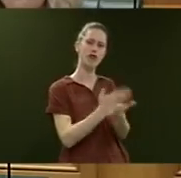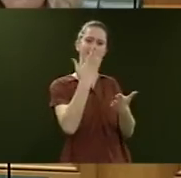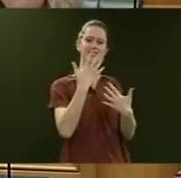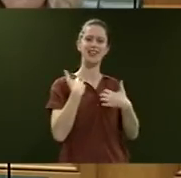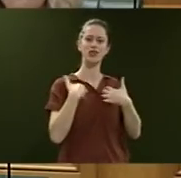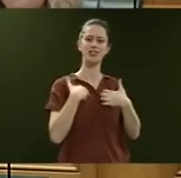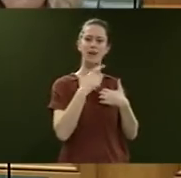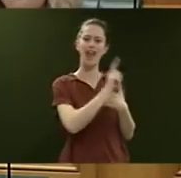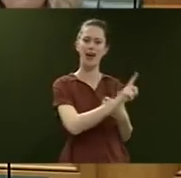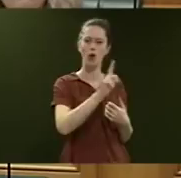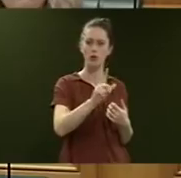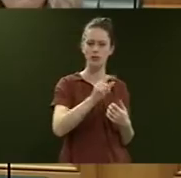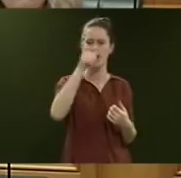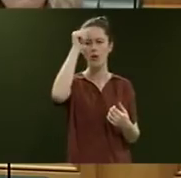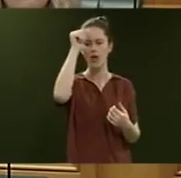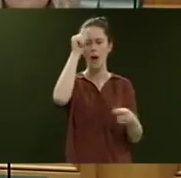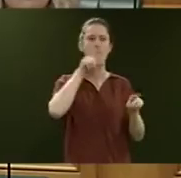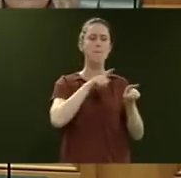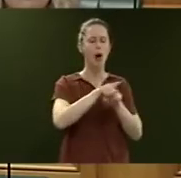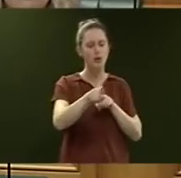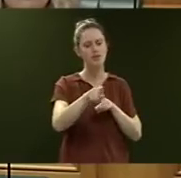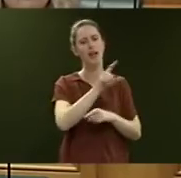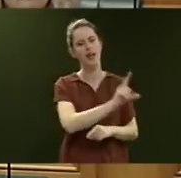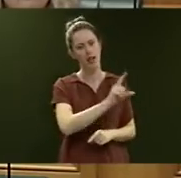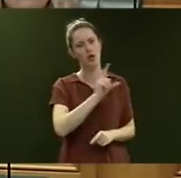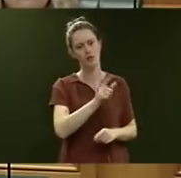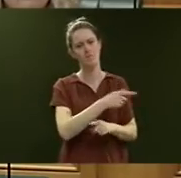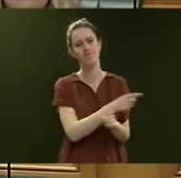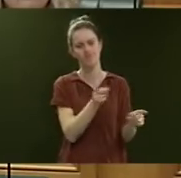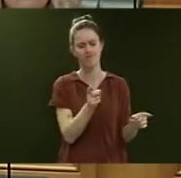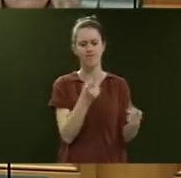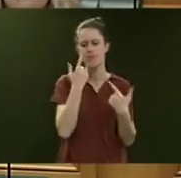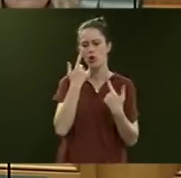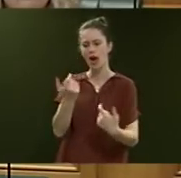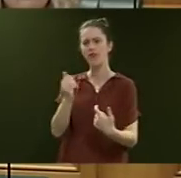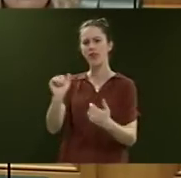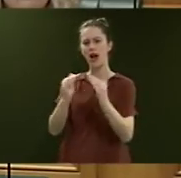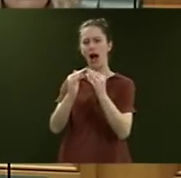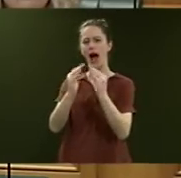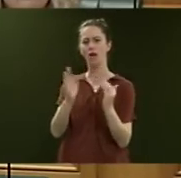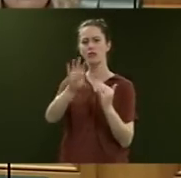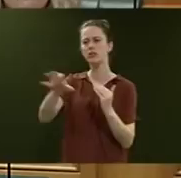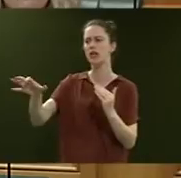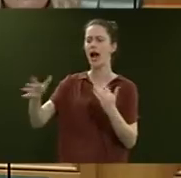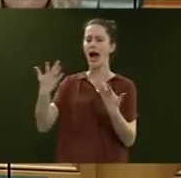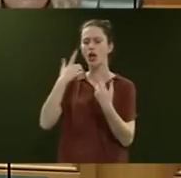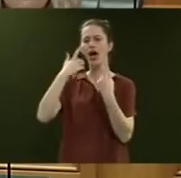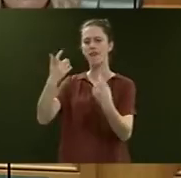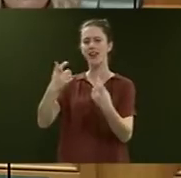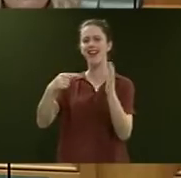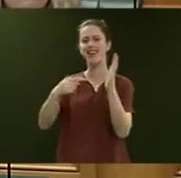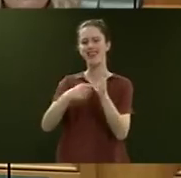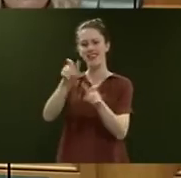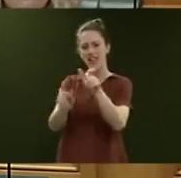of landlords. We know that the vast majority of landlords take good care of their properties and treat their tenants fairly.